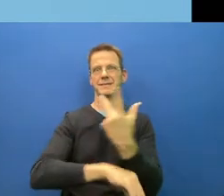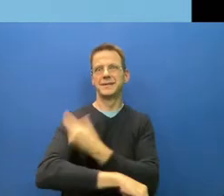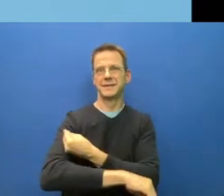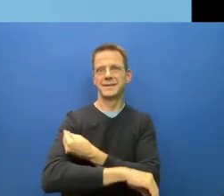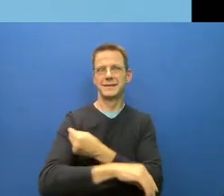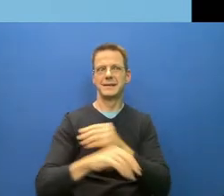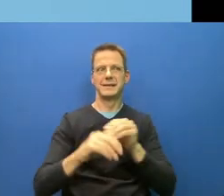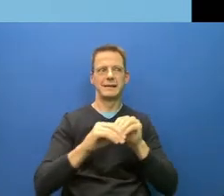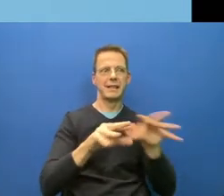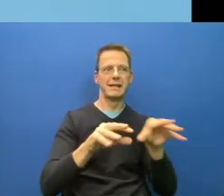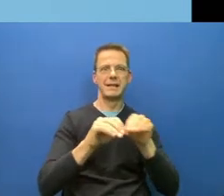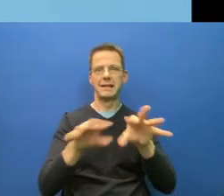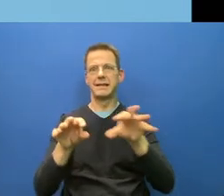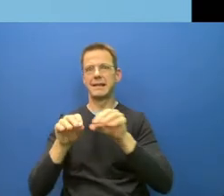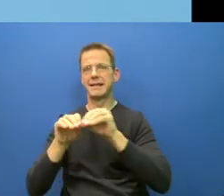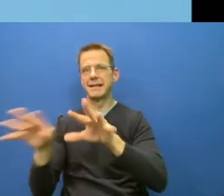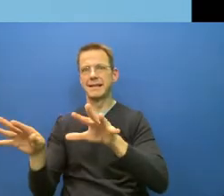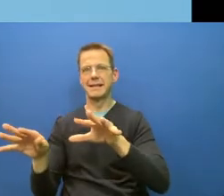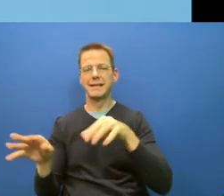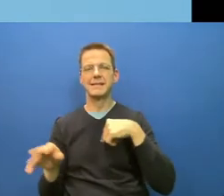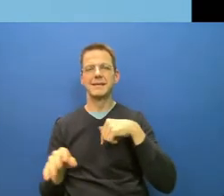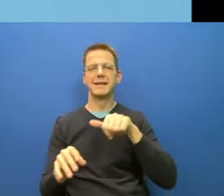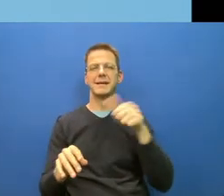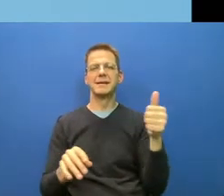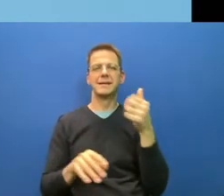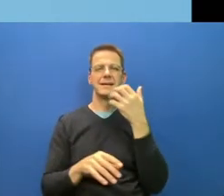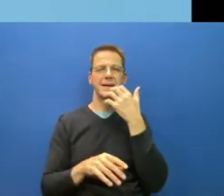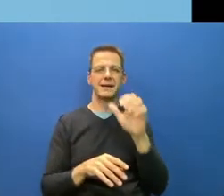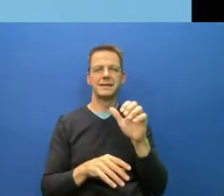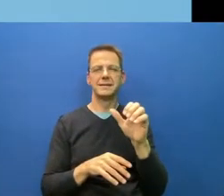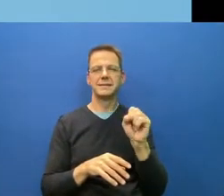can be used rapidly to identify cases. Next slide, please.